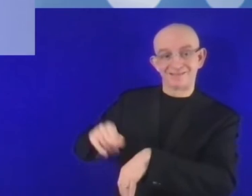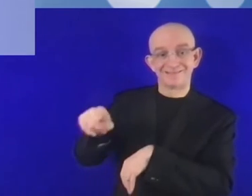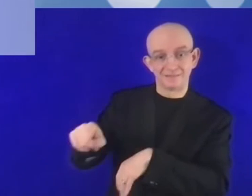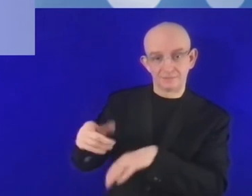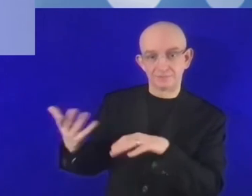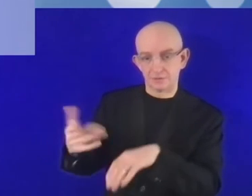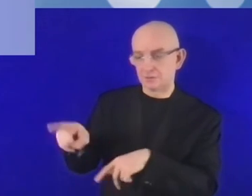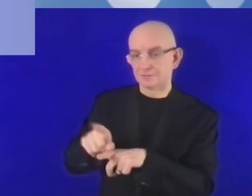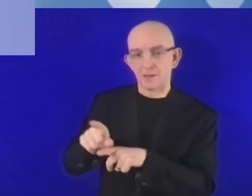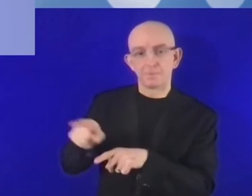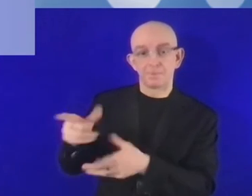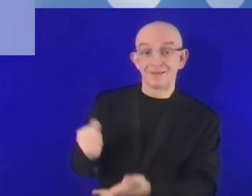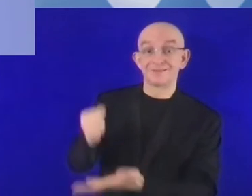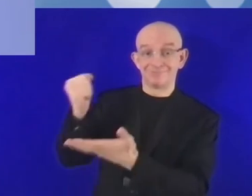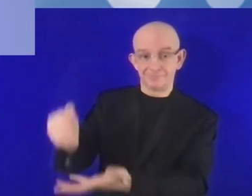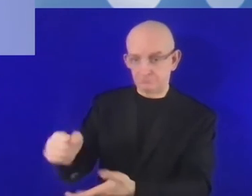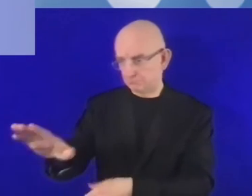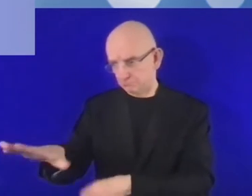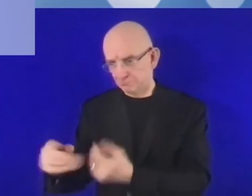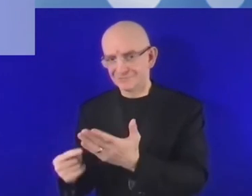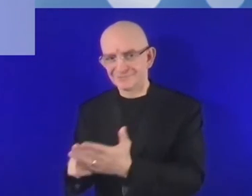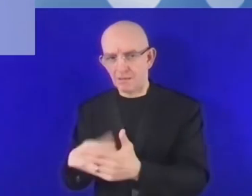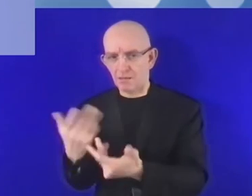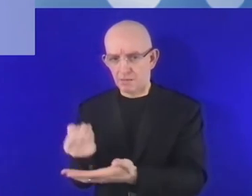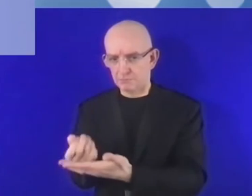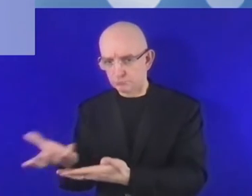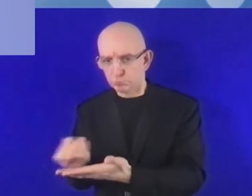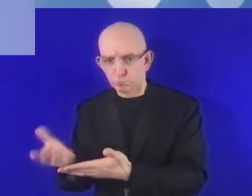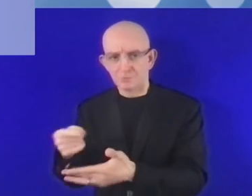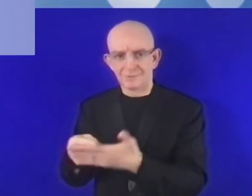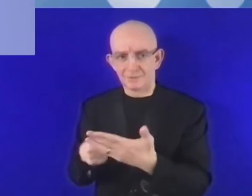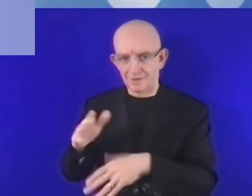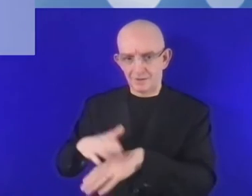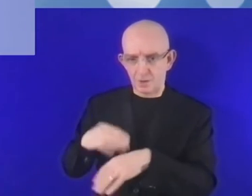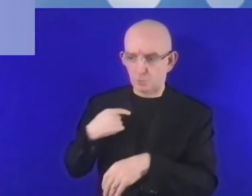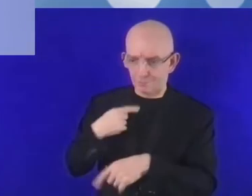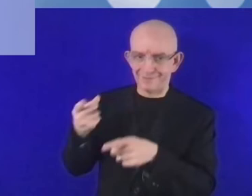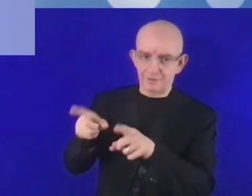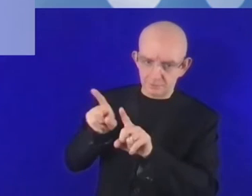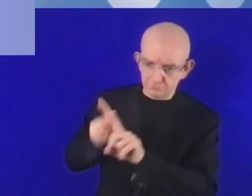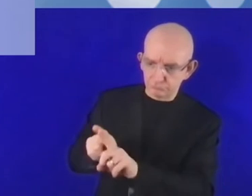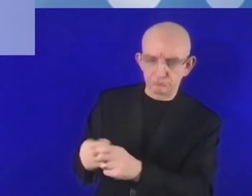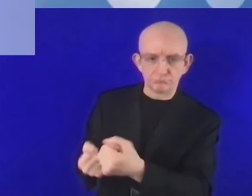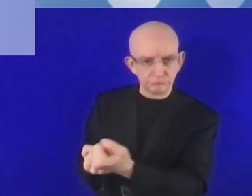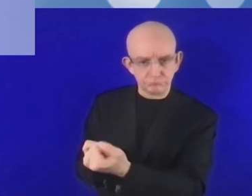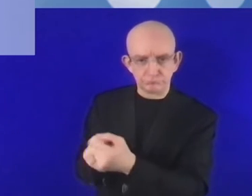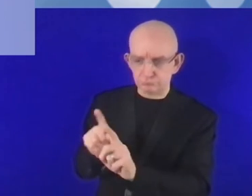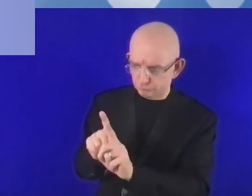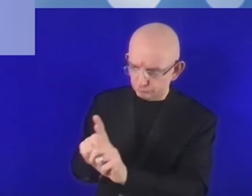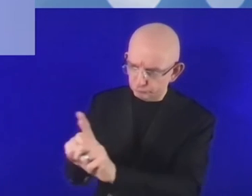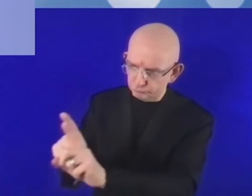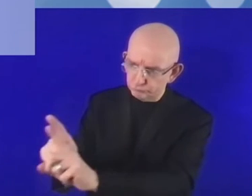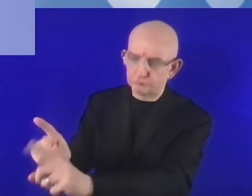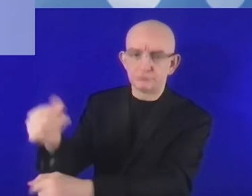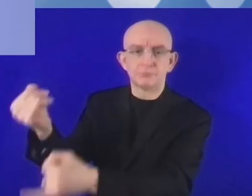clients from the end, from the preparation stage to the end of the project to the finalization stage.